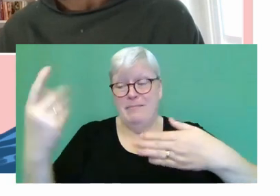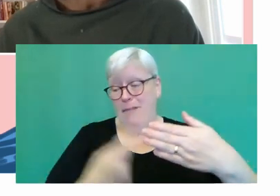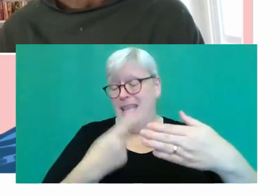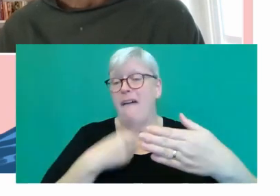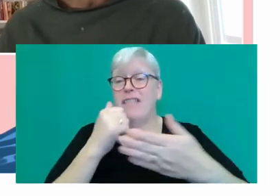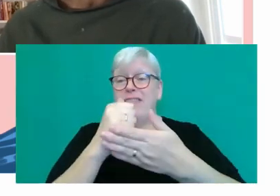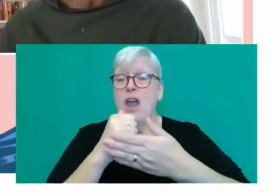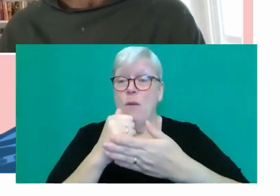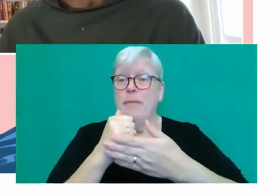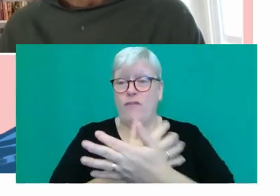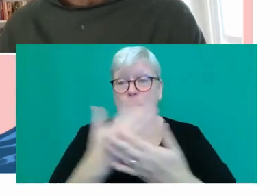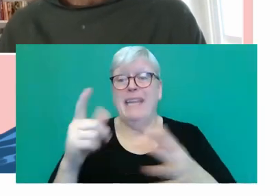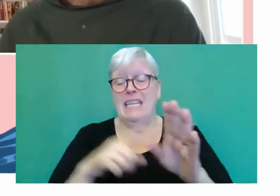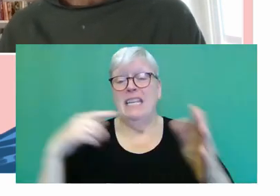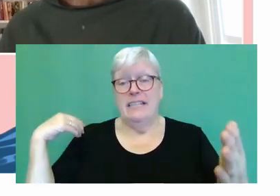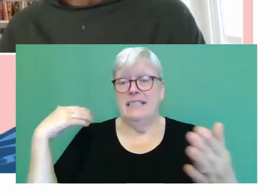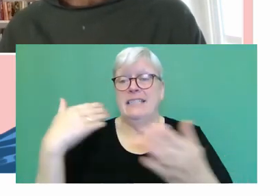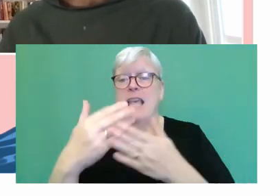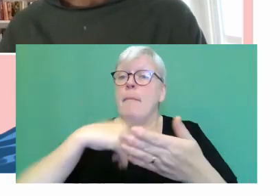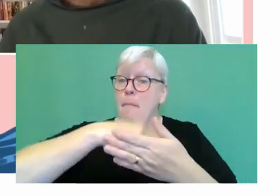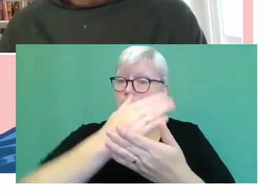myself. part of the,